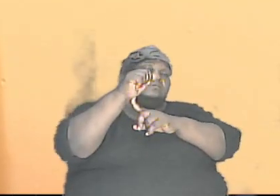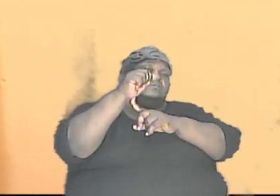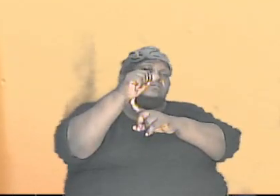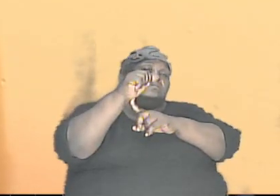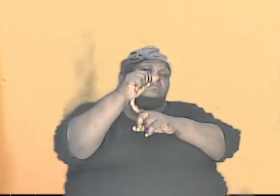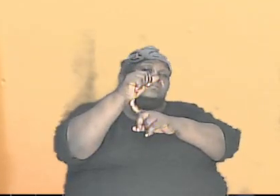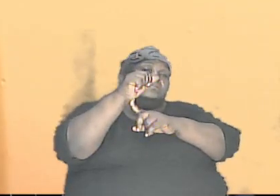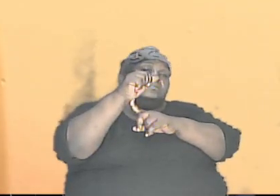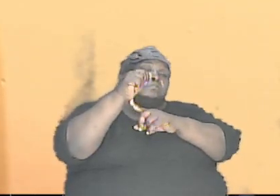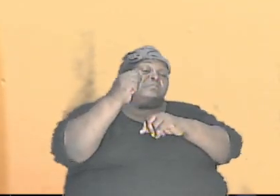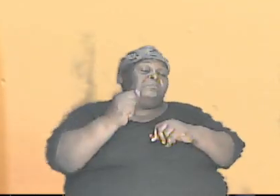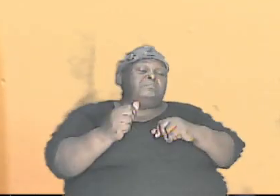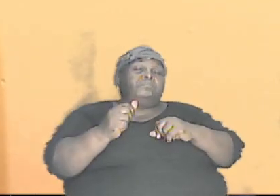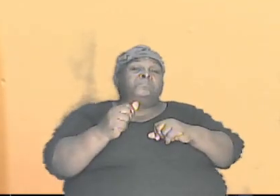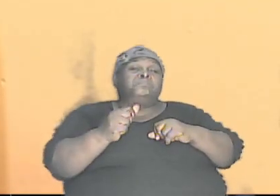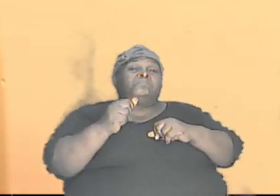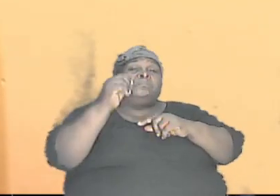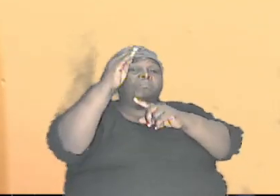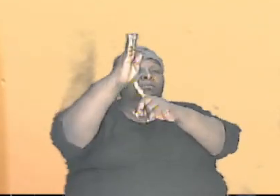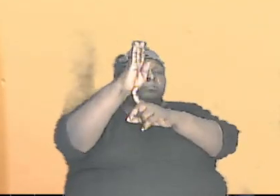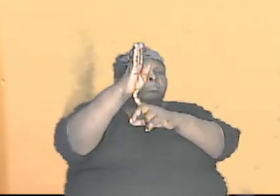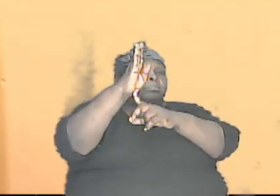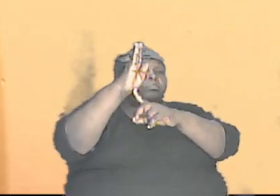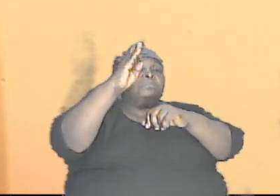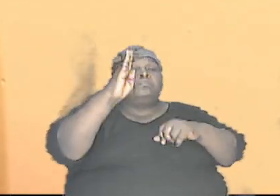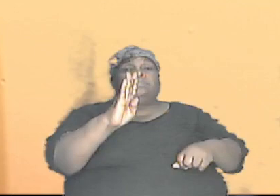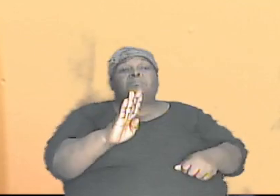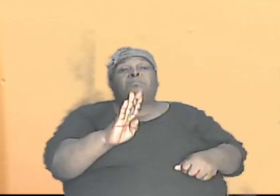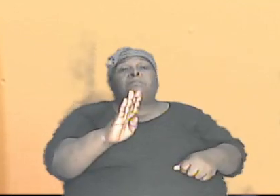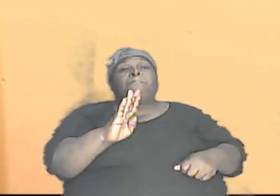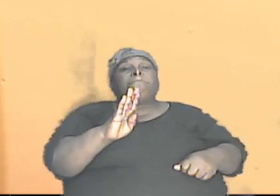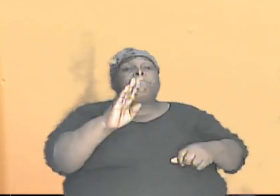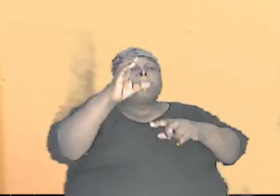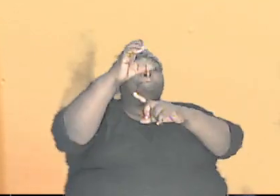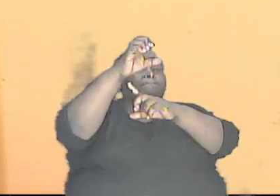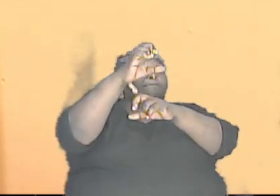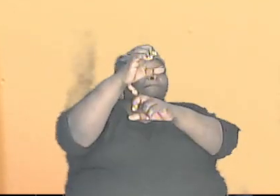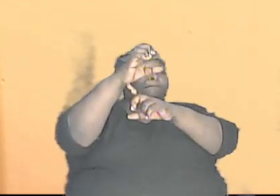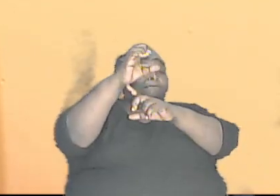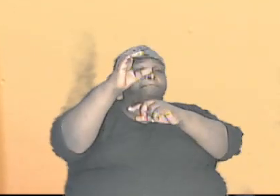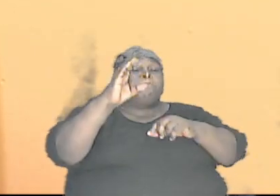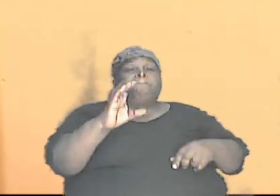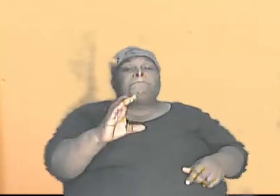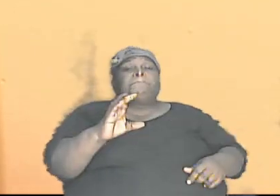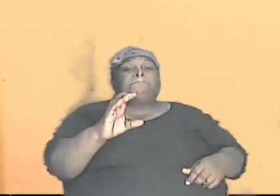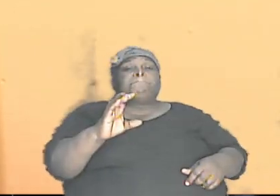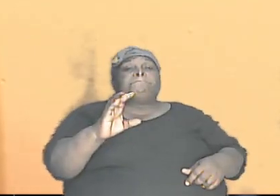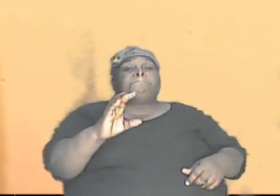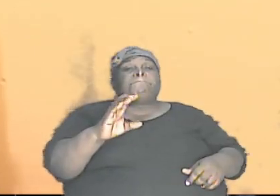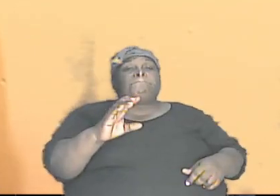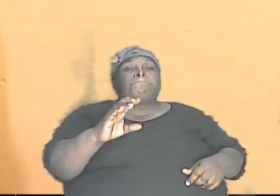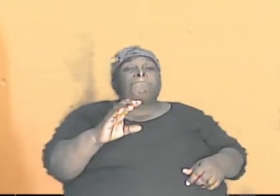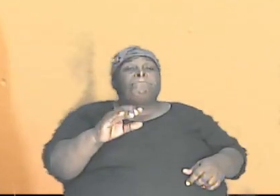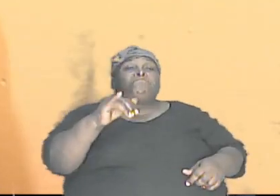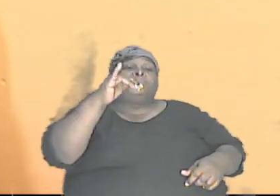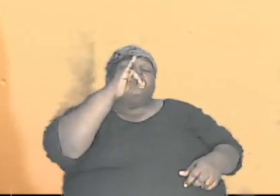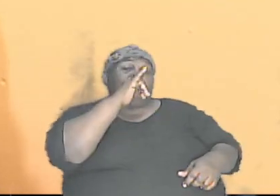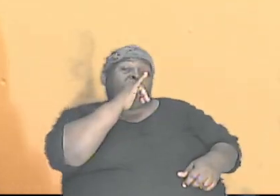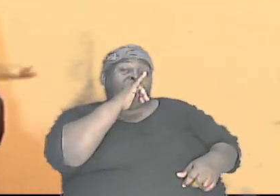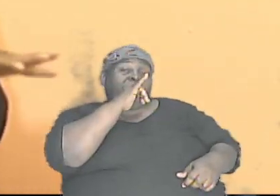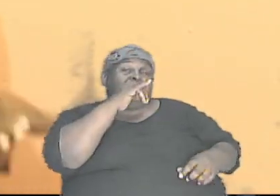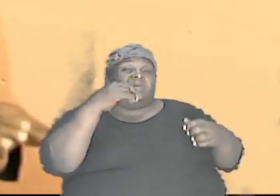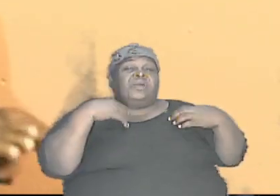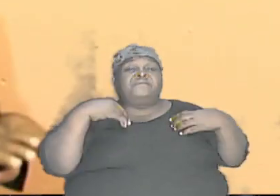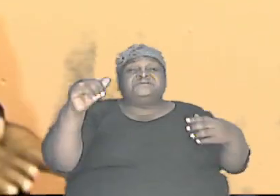common and the B capital and the B common and the C capital and the C common and mommy had the same.